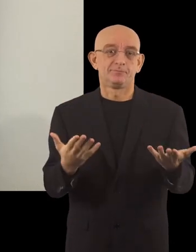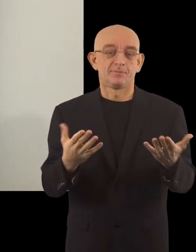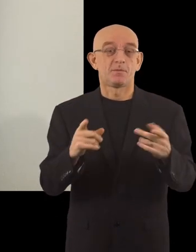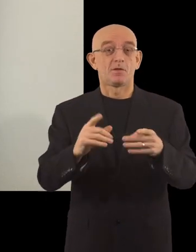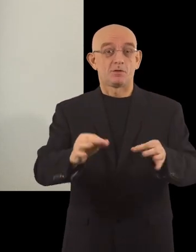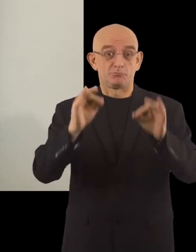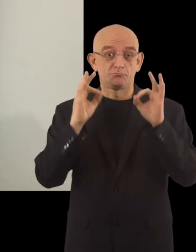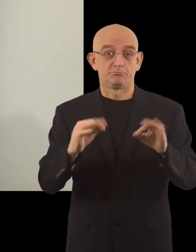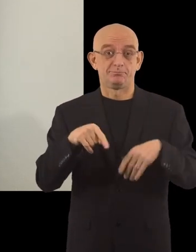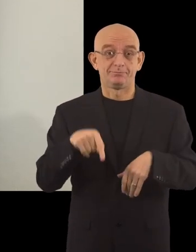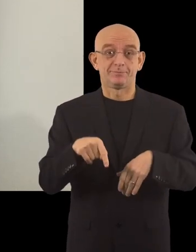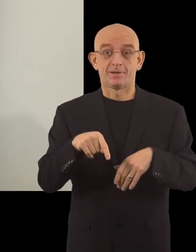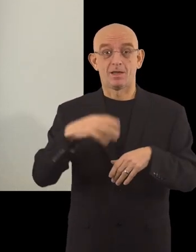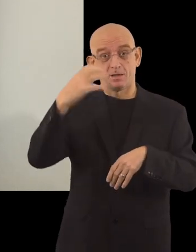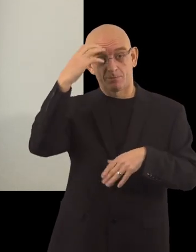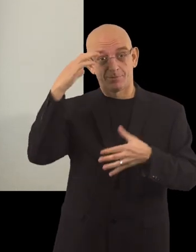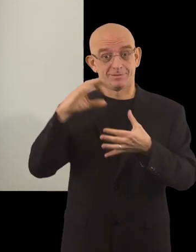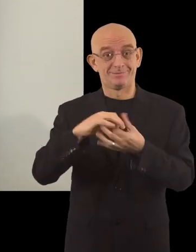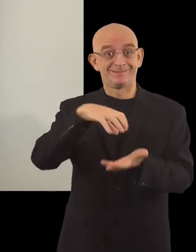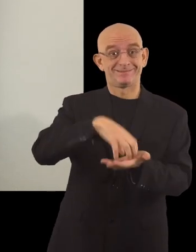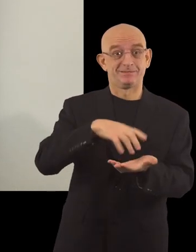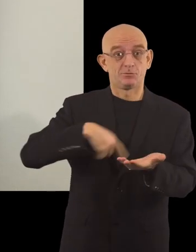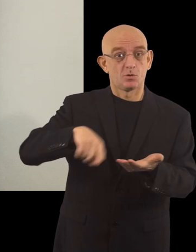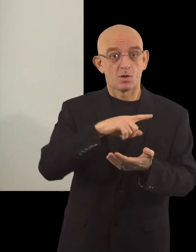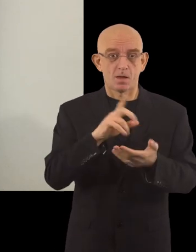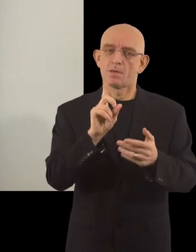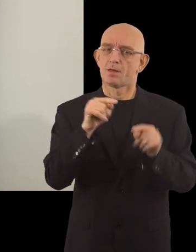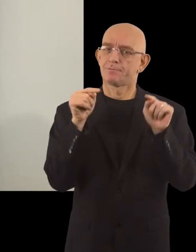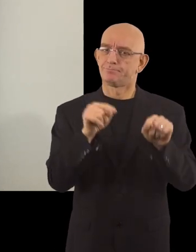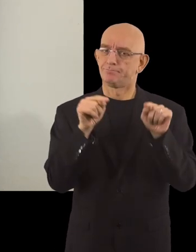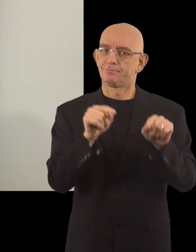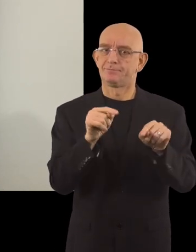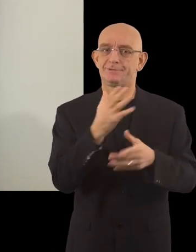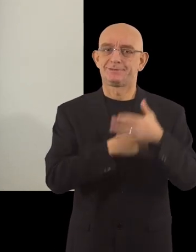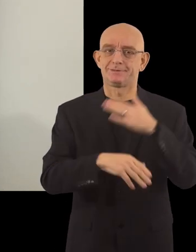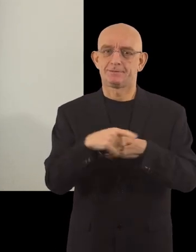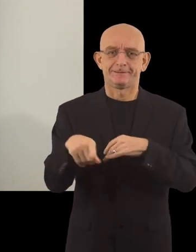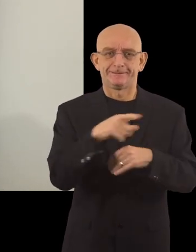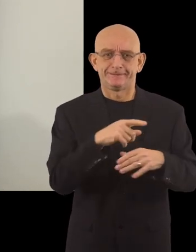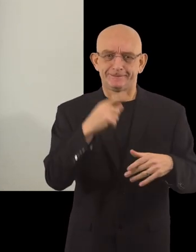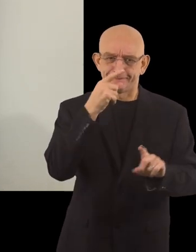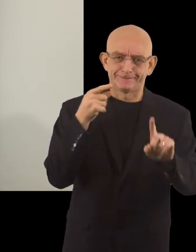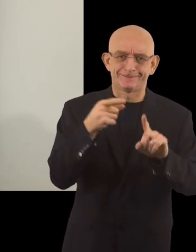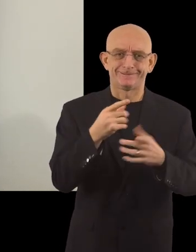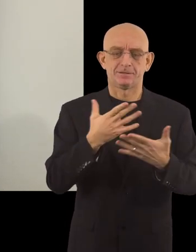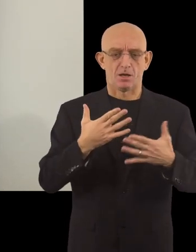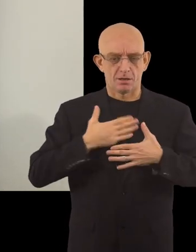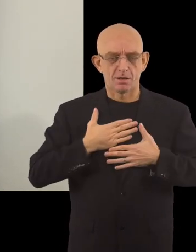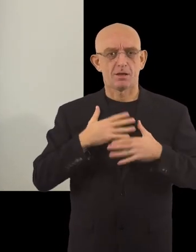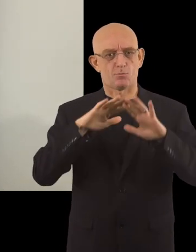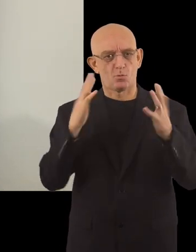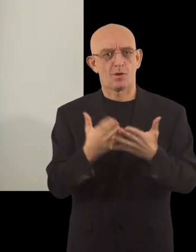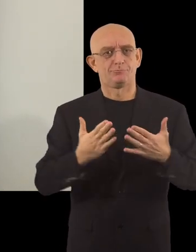The truth is that it's not only a municipality effort, but it's all about the disabled people creating a world for us.